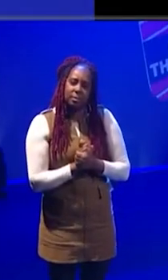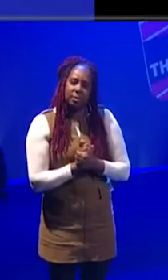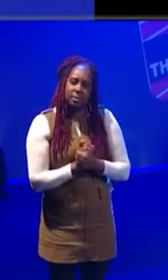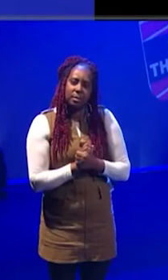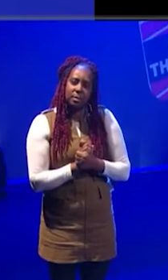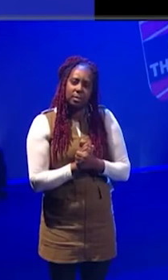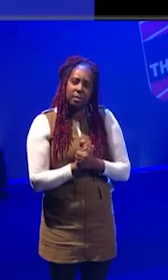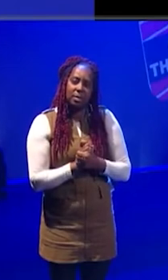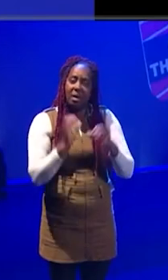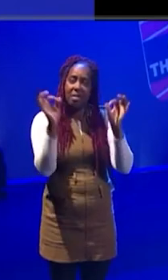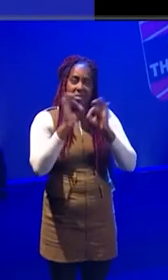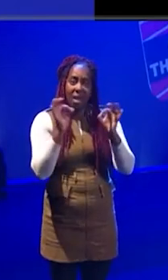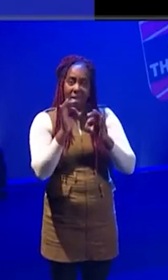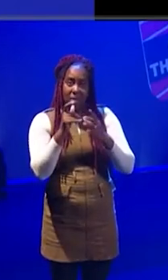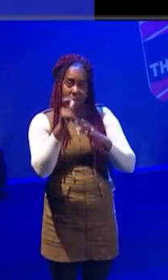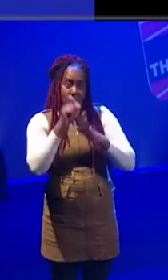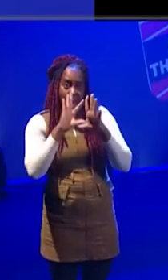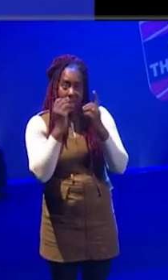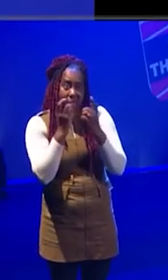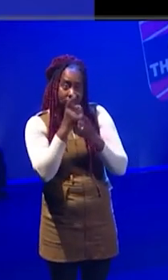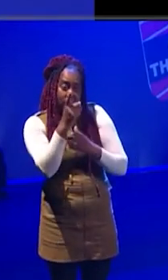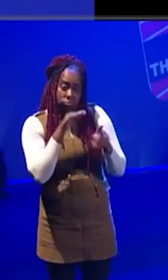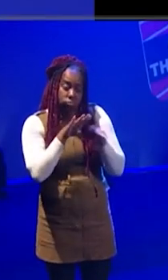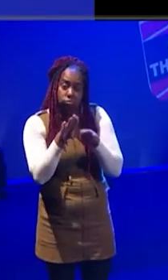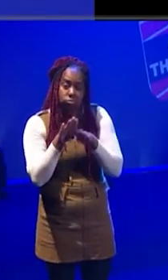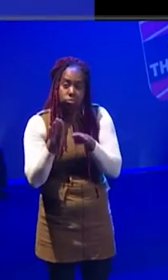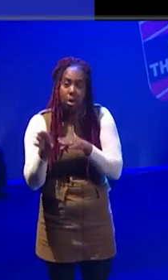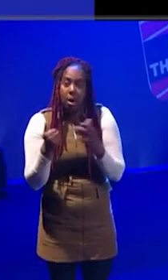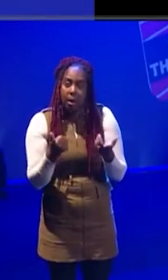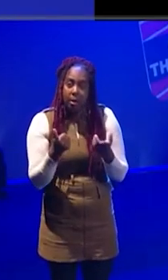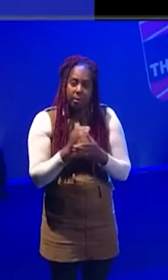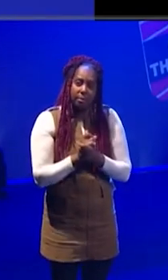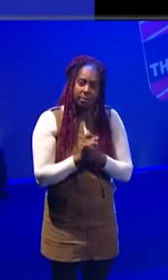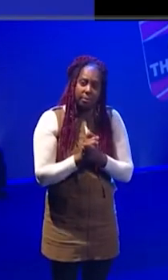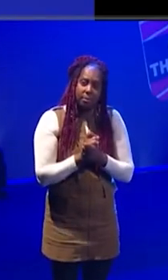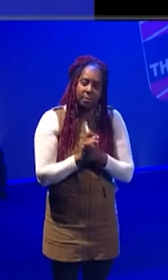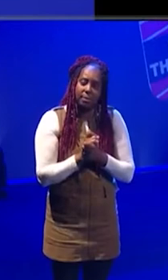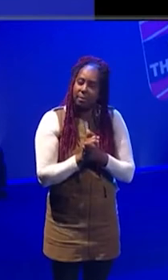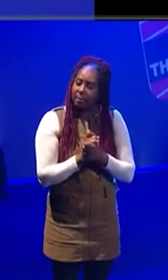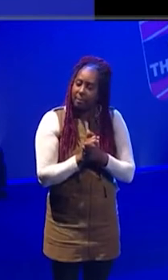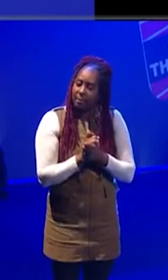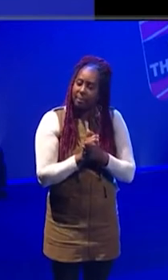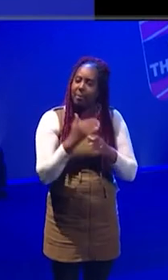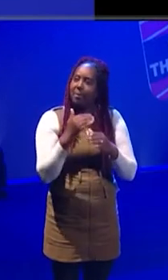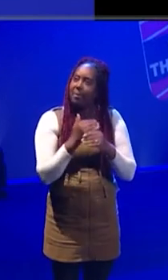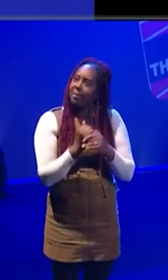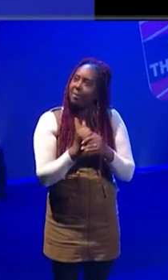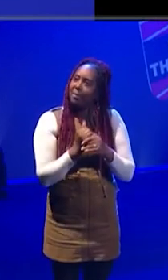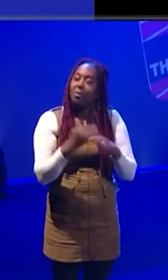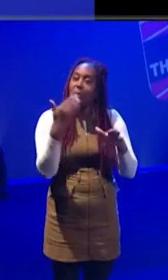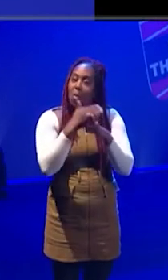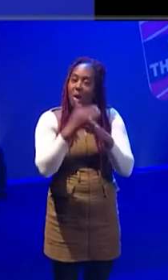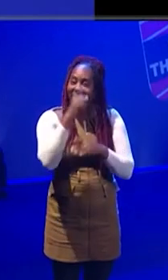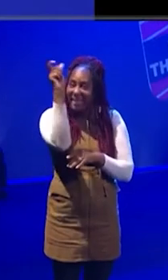nothing's off limits. There's no reason why you shouldn't go and work abroad. Obviously, working in Italy,